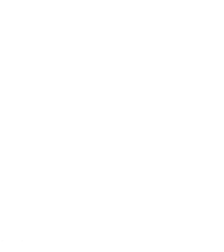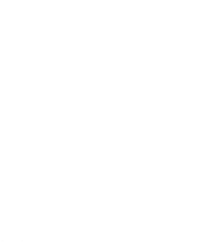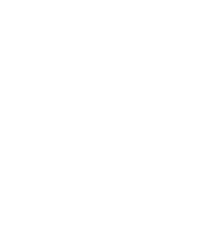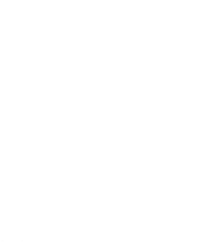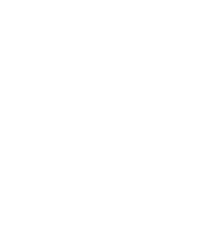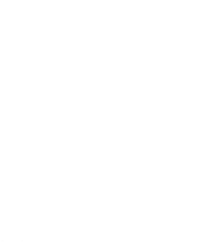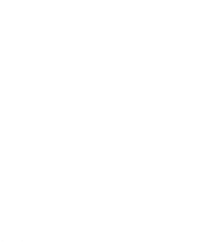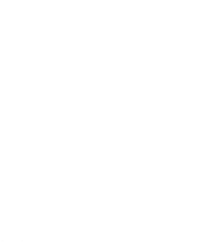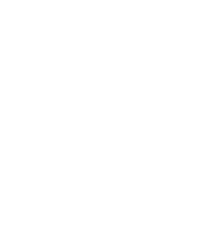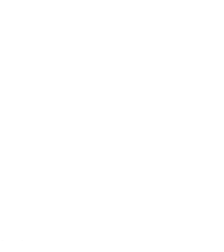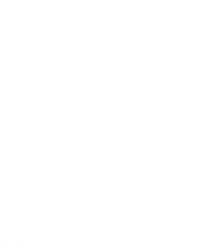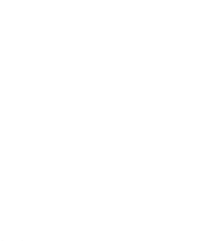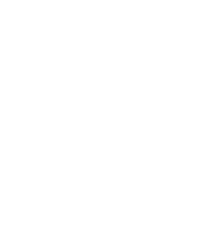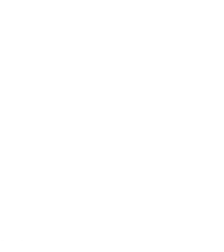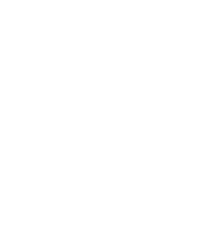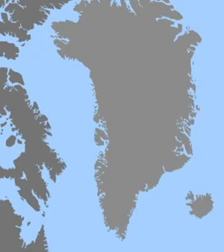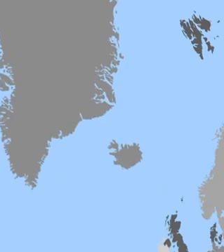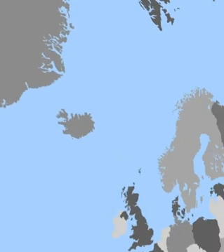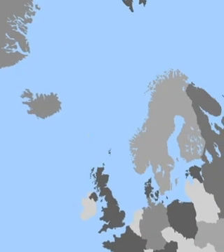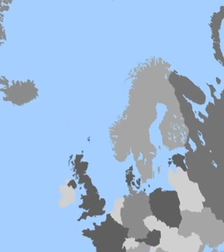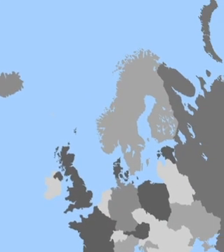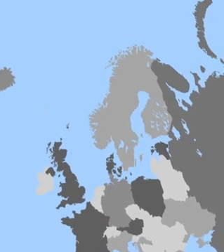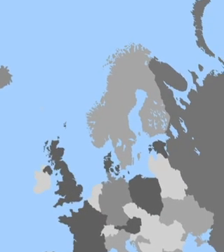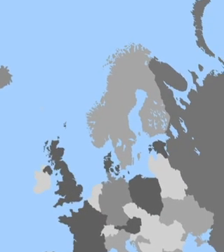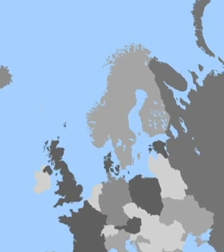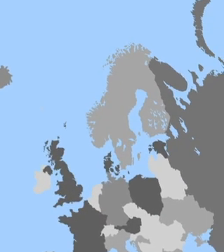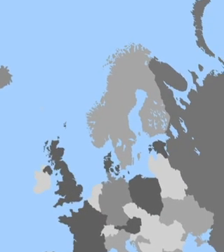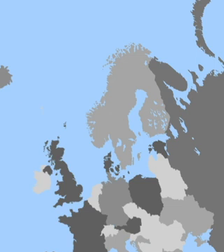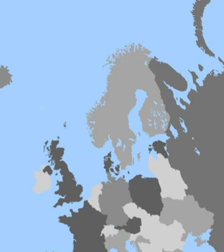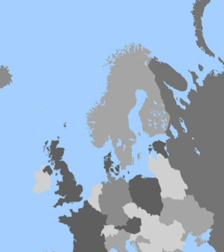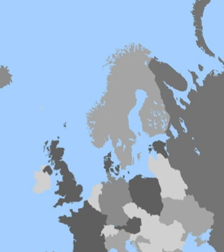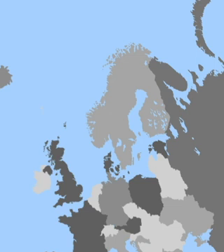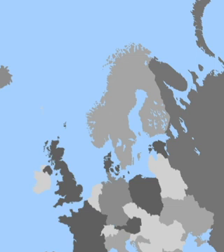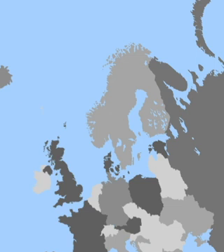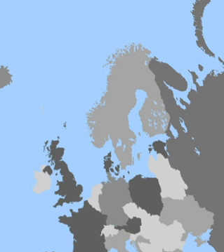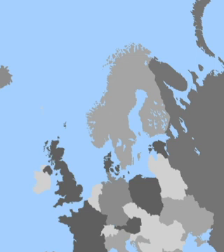A cross-sector partnership promoting accessible technology in employment.